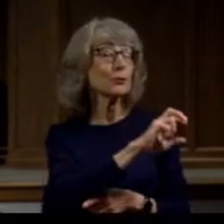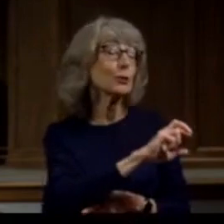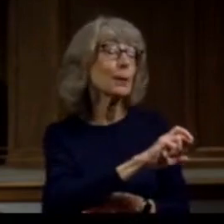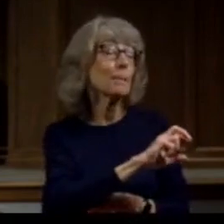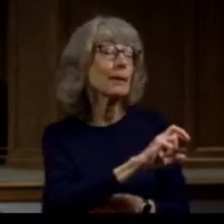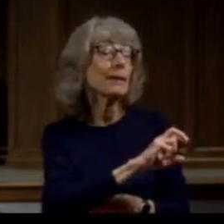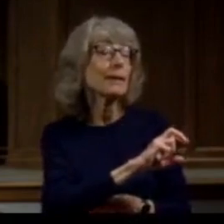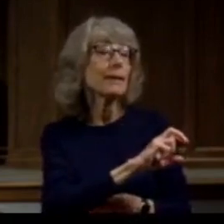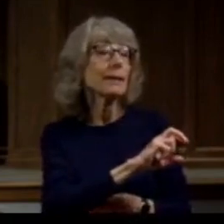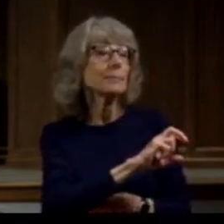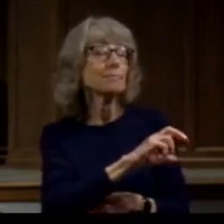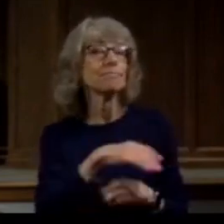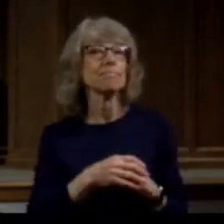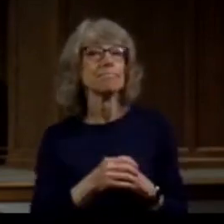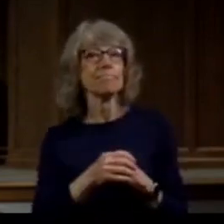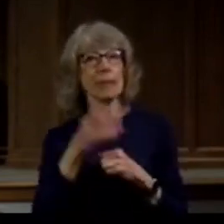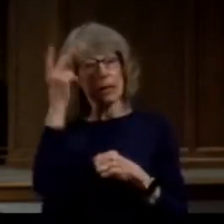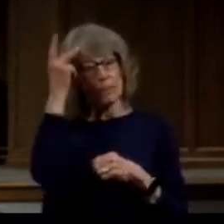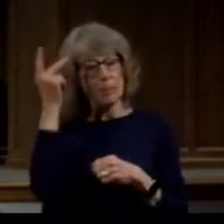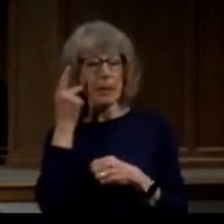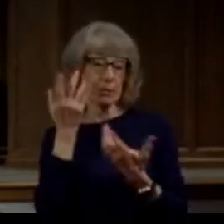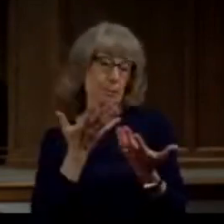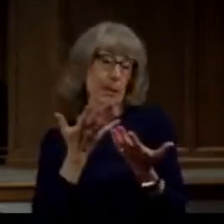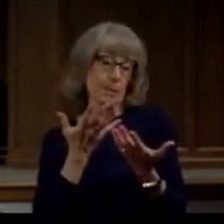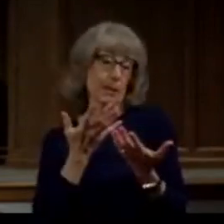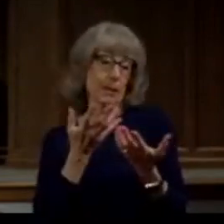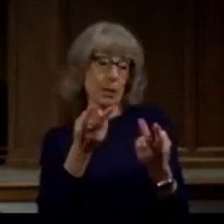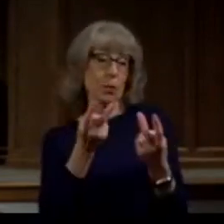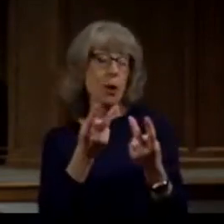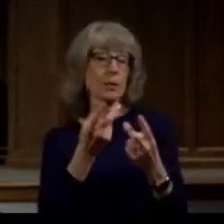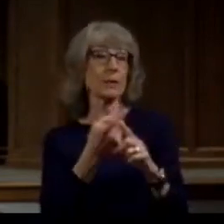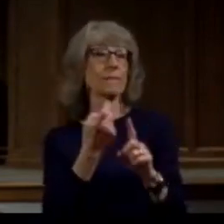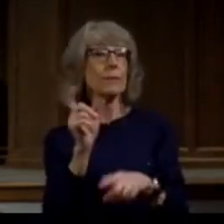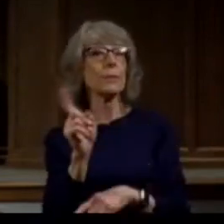my parents are likely watching this this morning from Guatemala